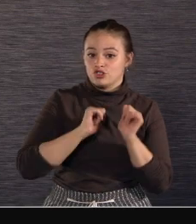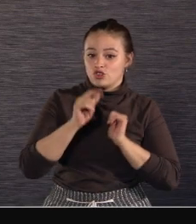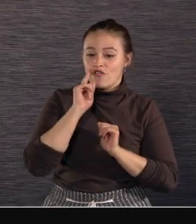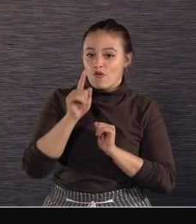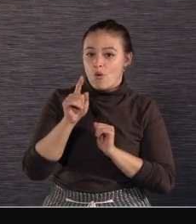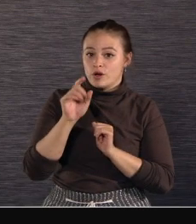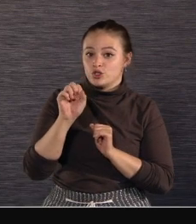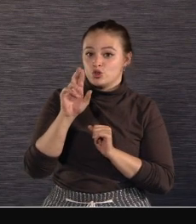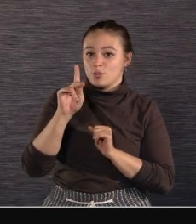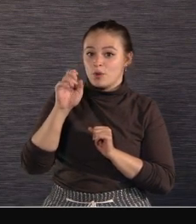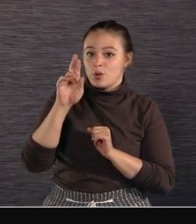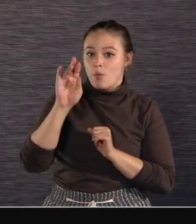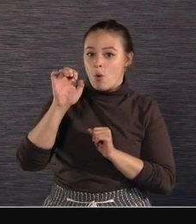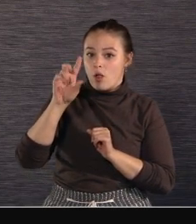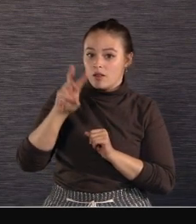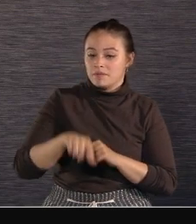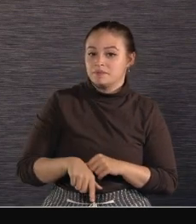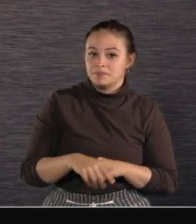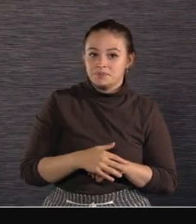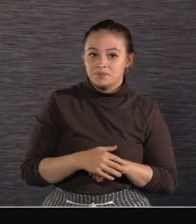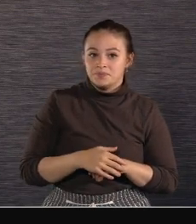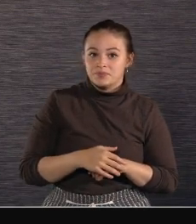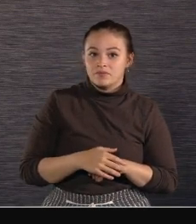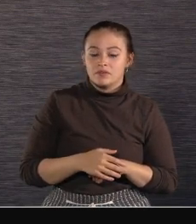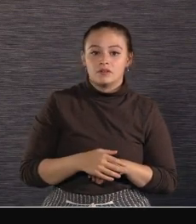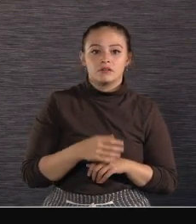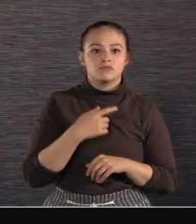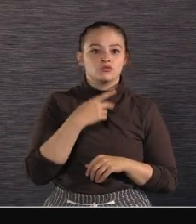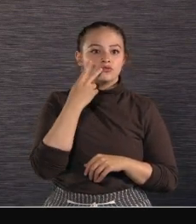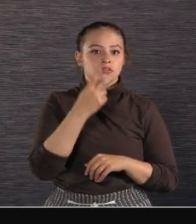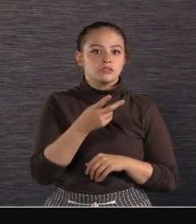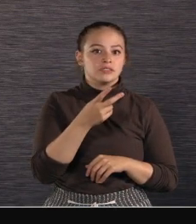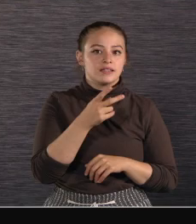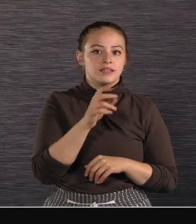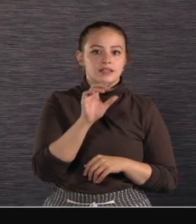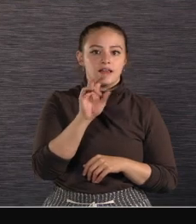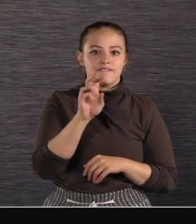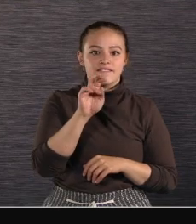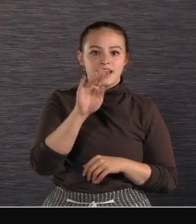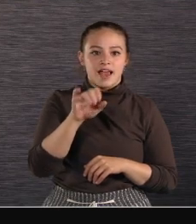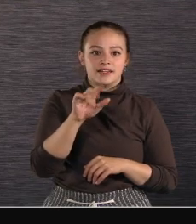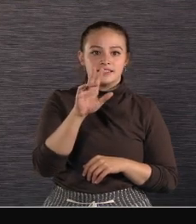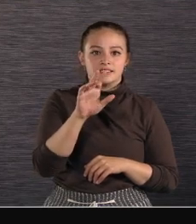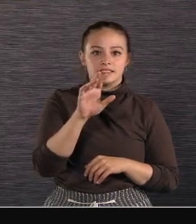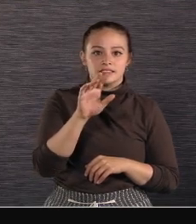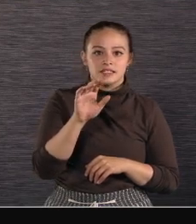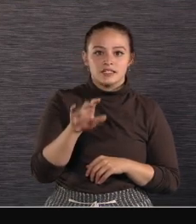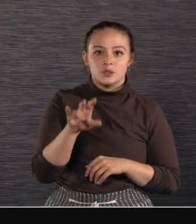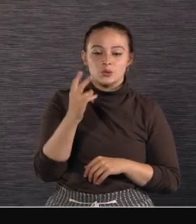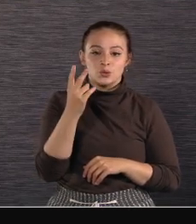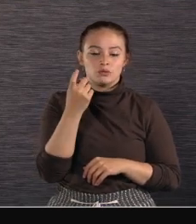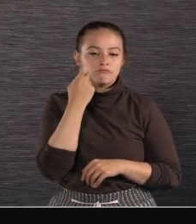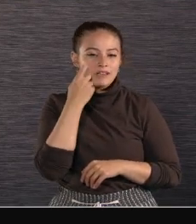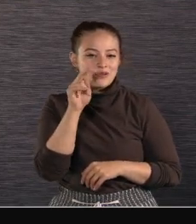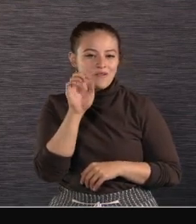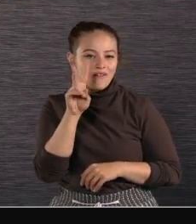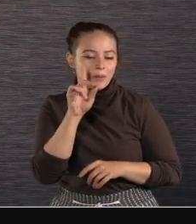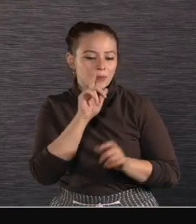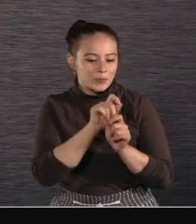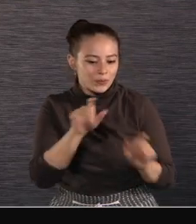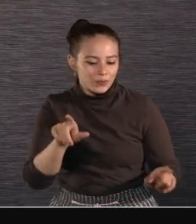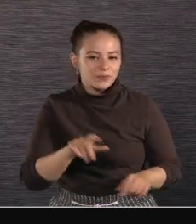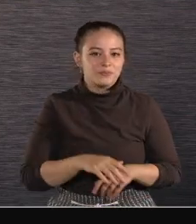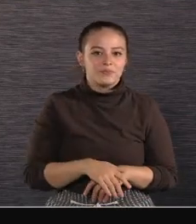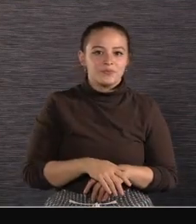ULTA line has added a new member The flagship Venice 2 digital cinema camera Which was announced this November The Venice 2